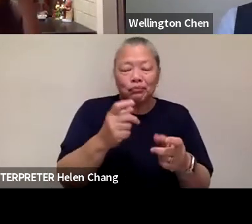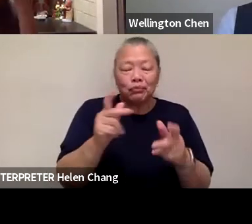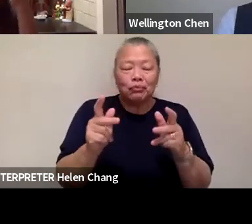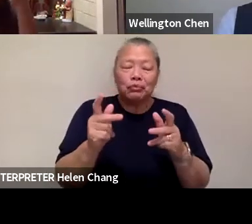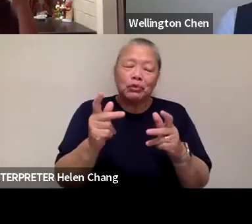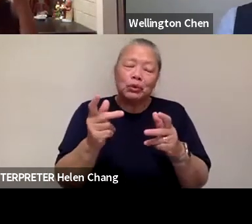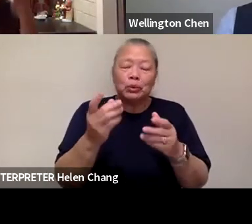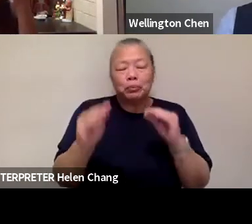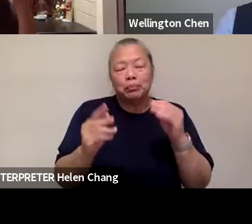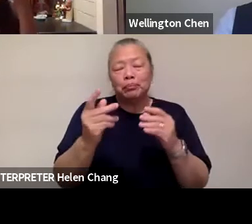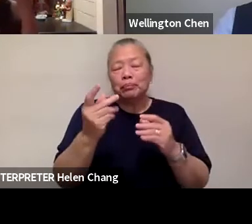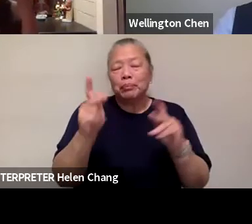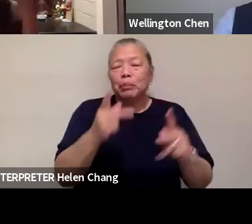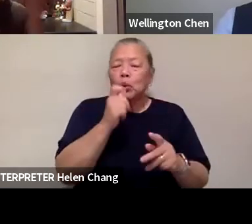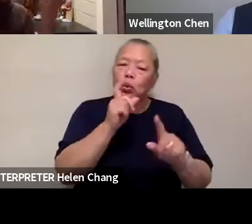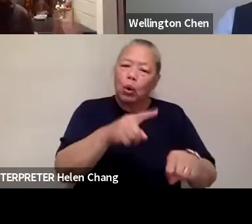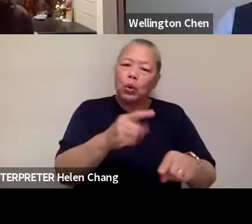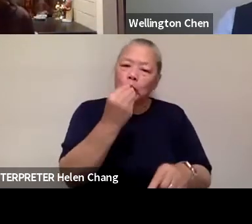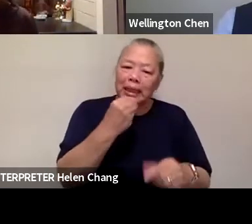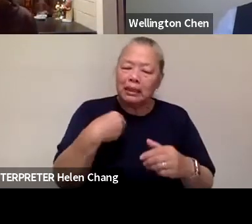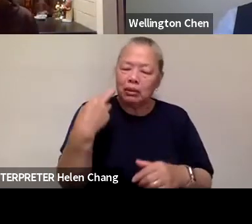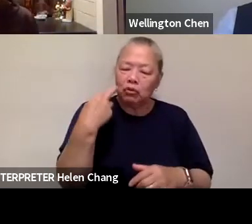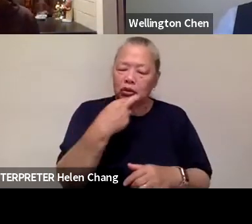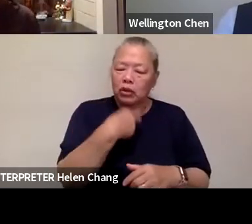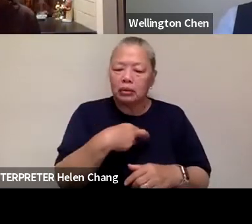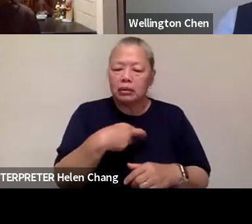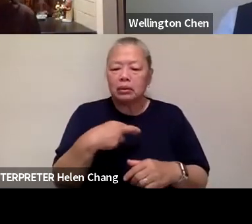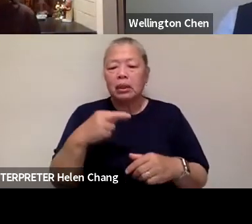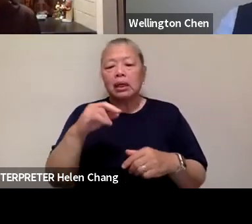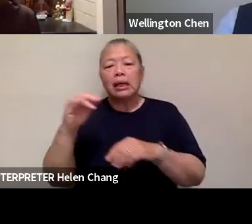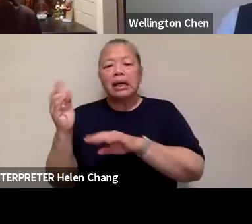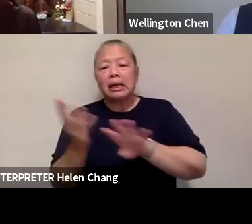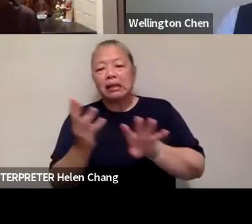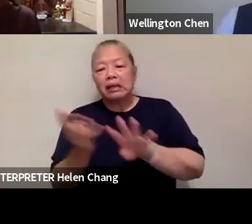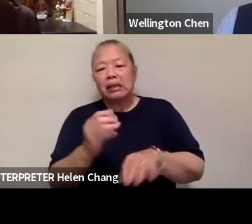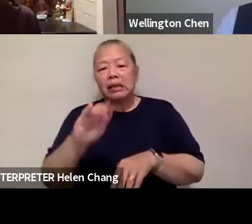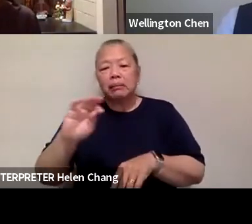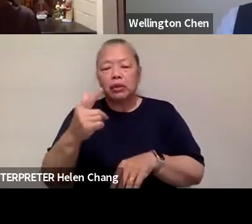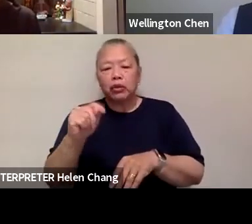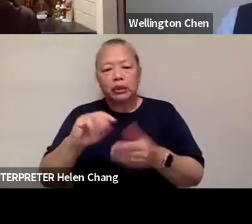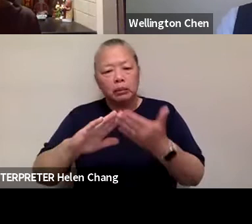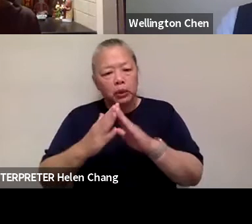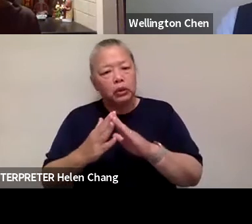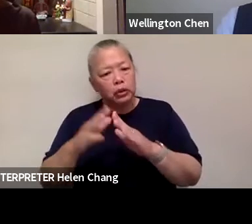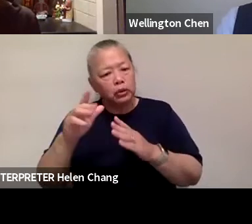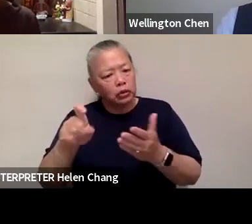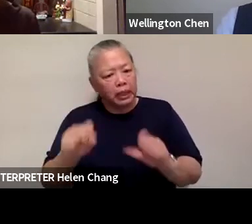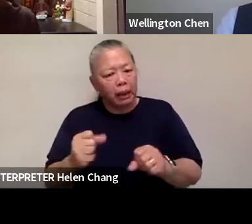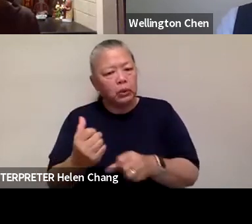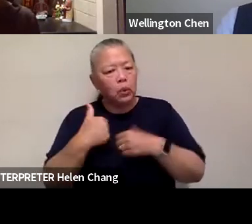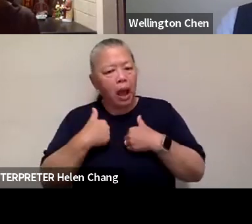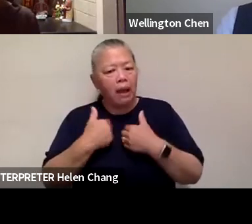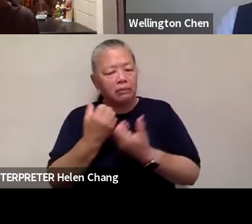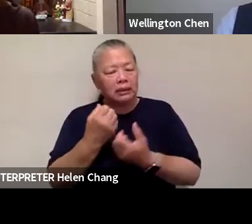and immigrant communities deserve success here in America. That's unfortunately who is now